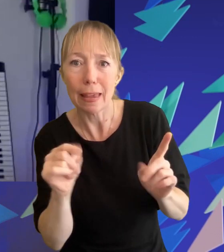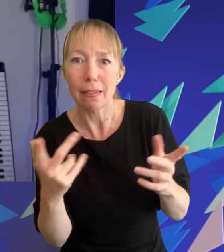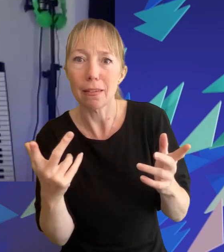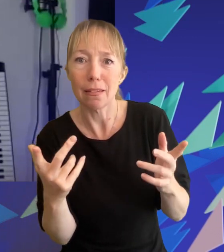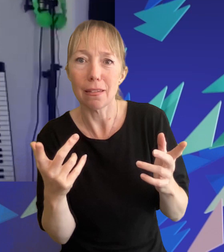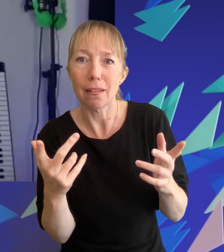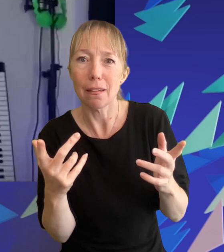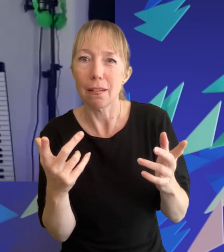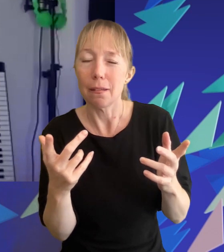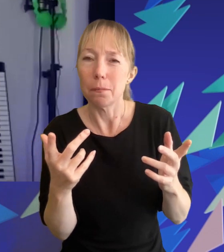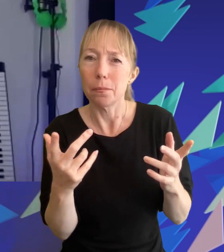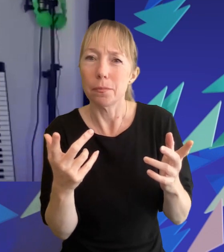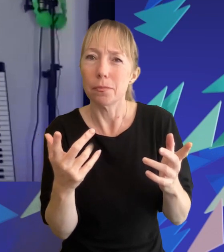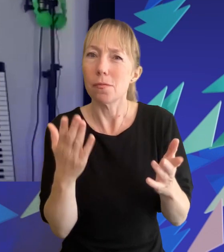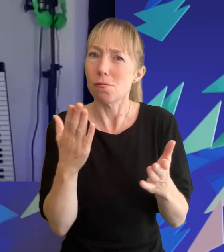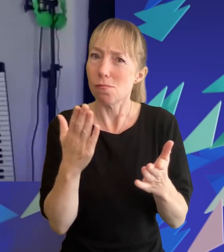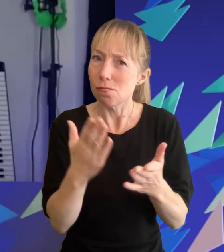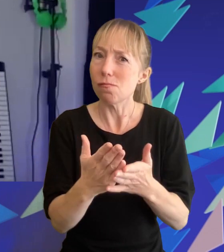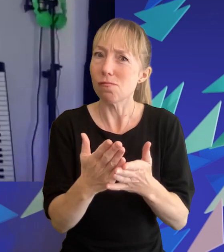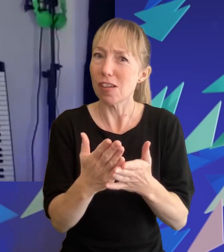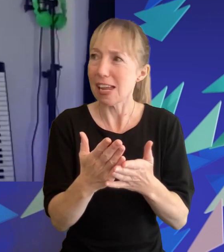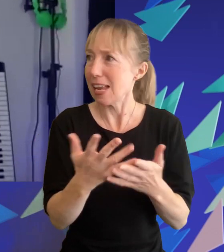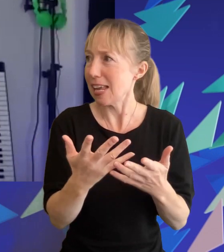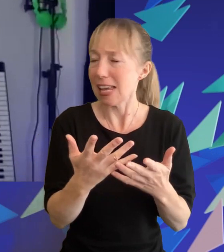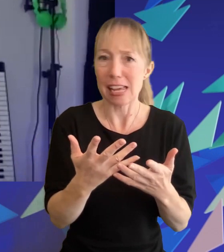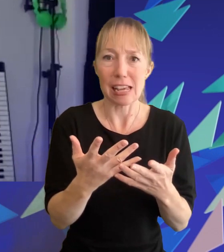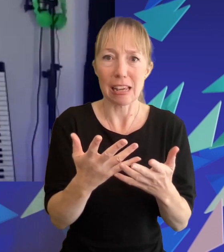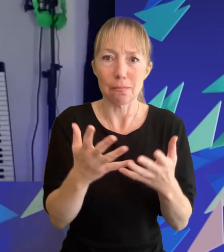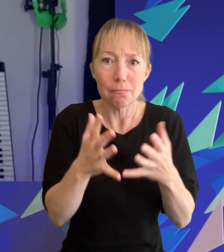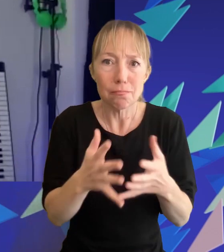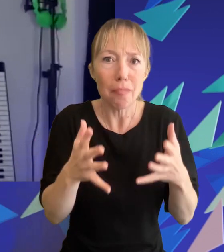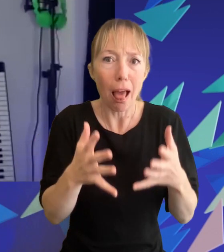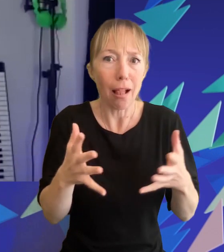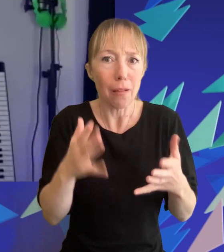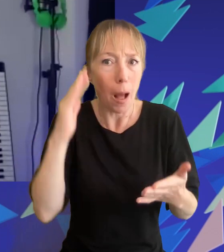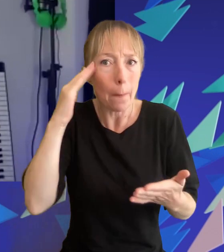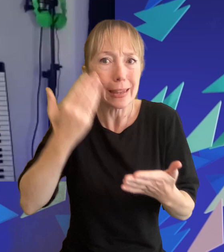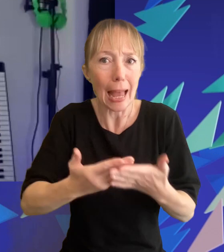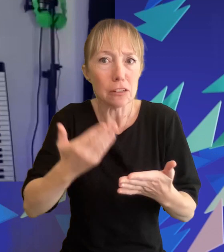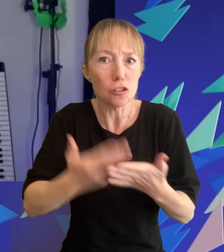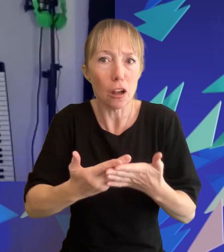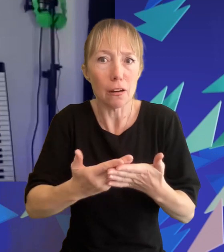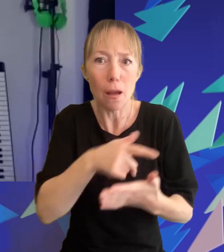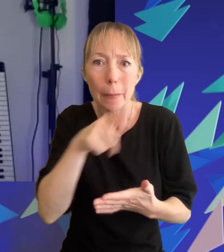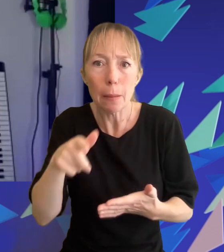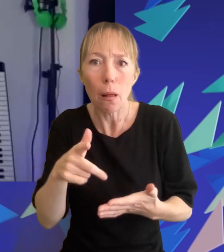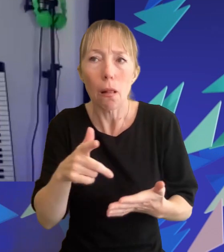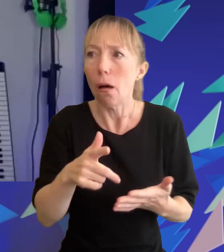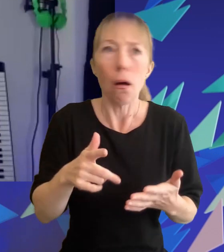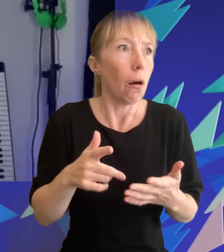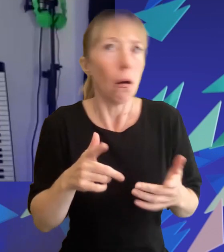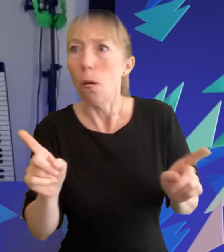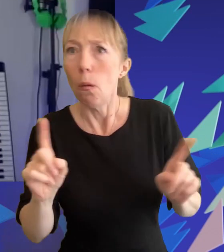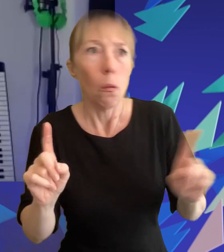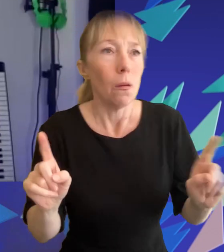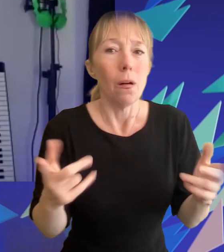um and it really really bred this culture of obsession um i remember being on